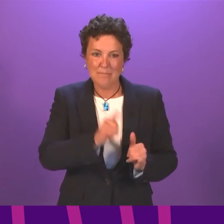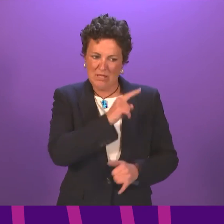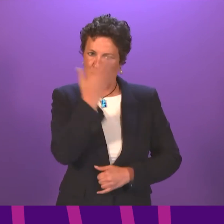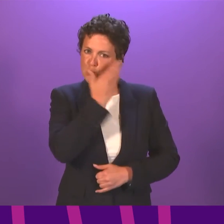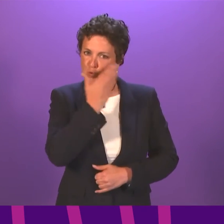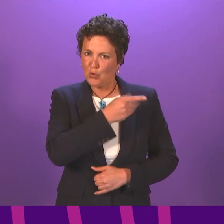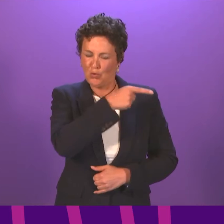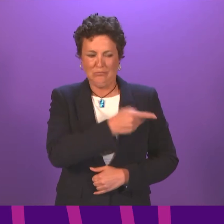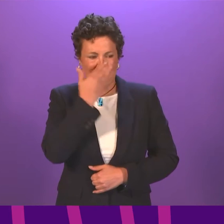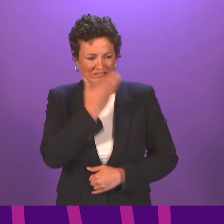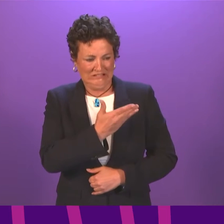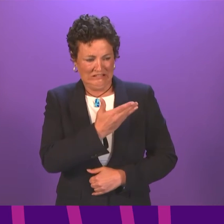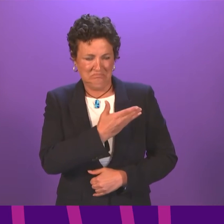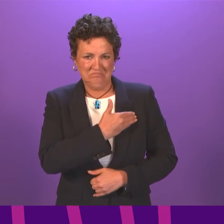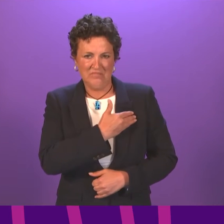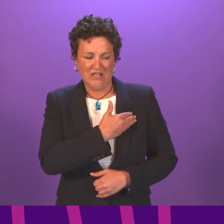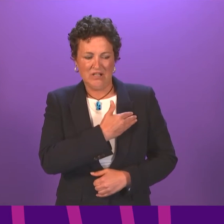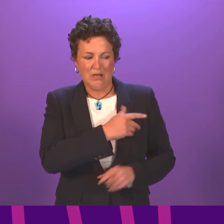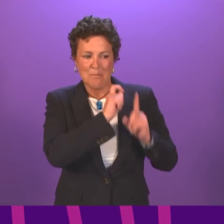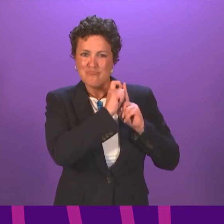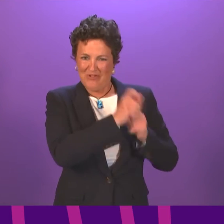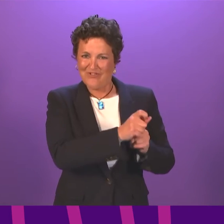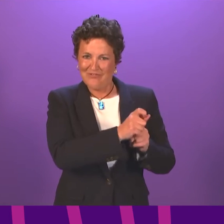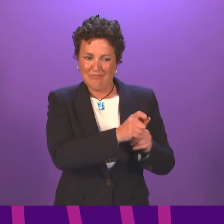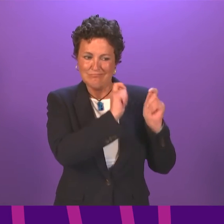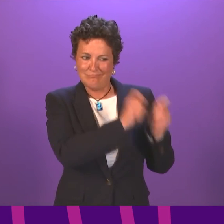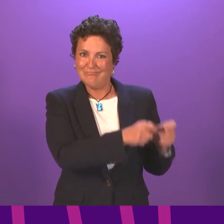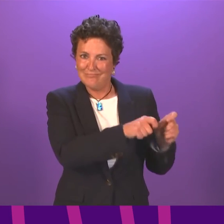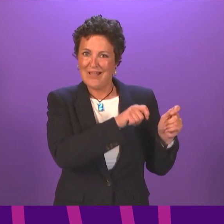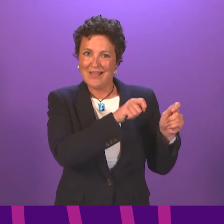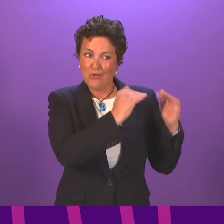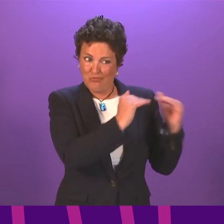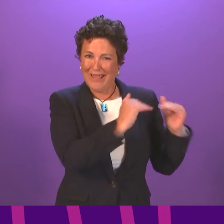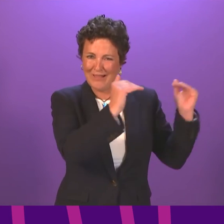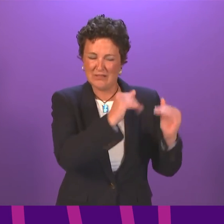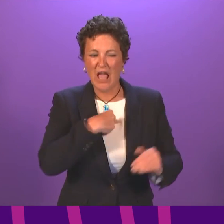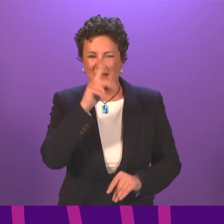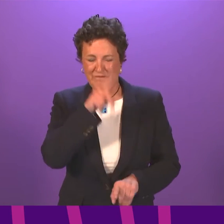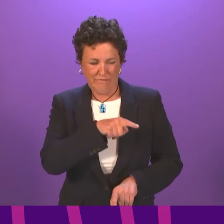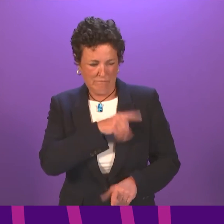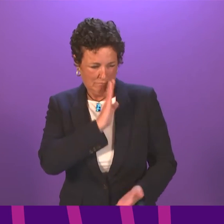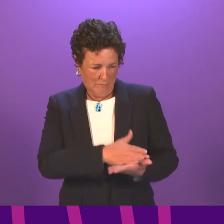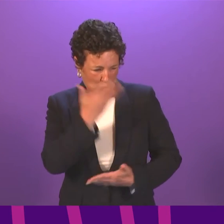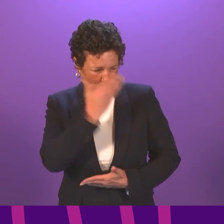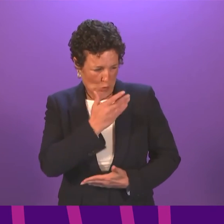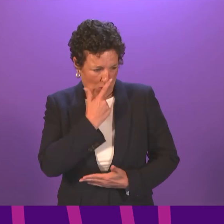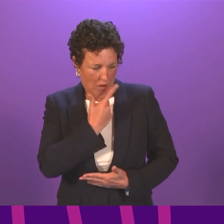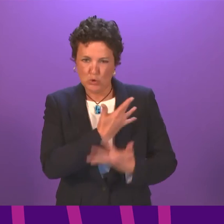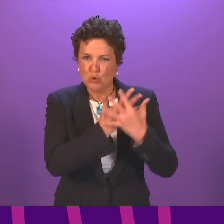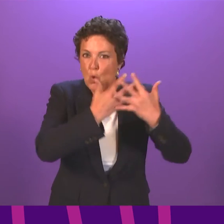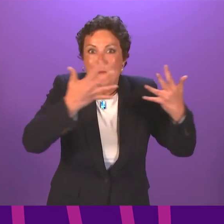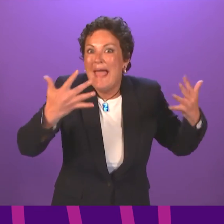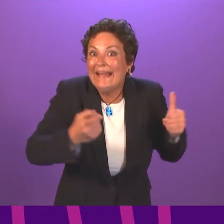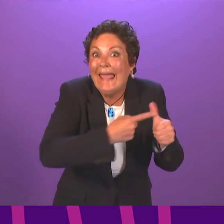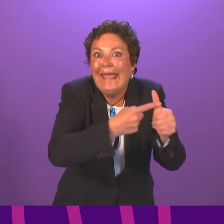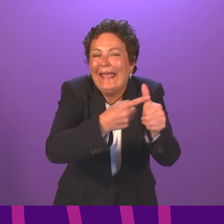significantly out of step with past performance. However, and this is the important part, if that happens, what happens then, not